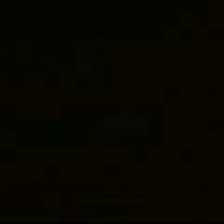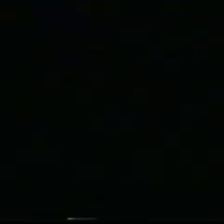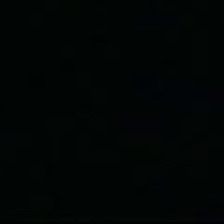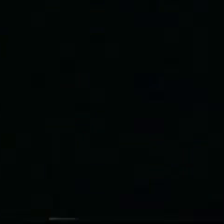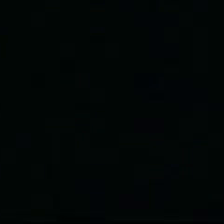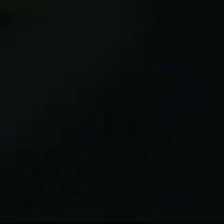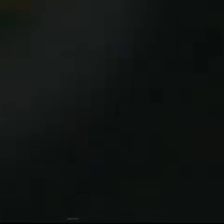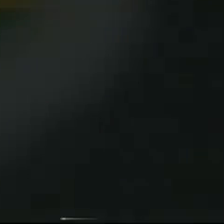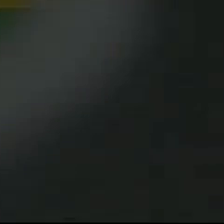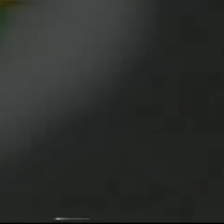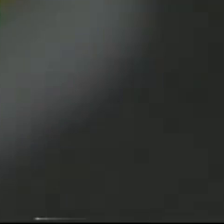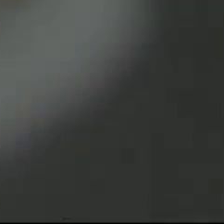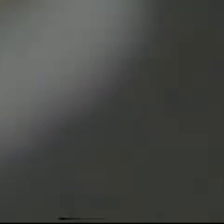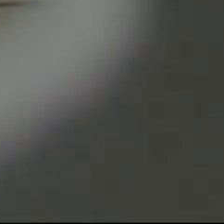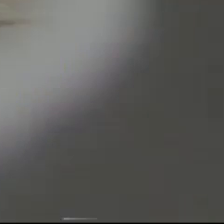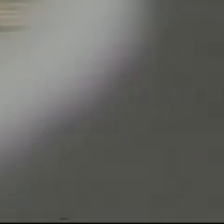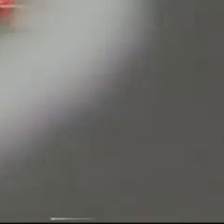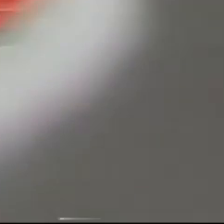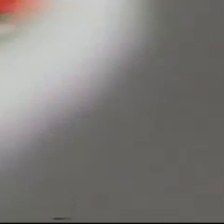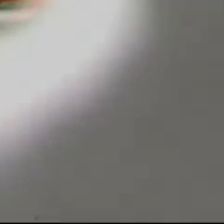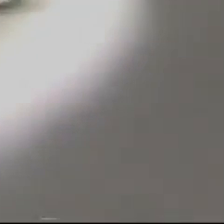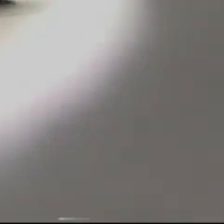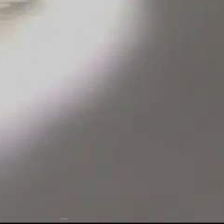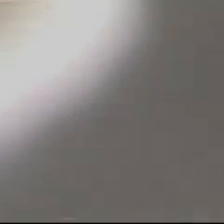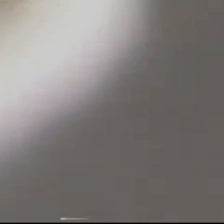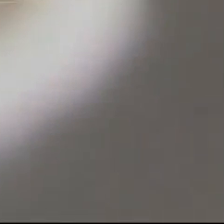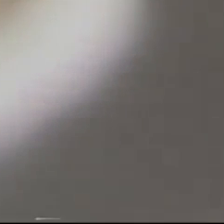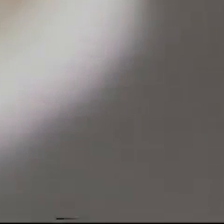This is